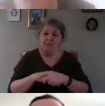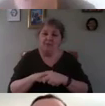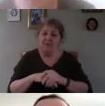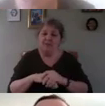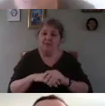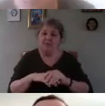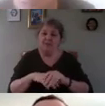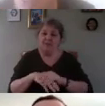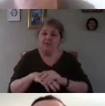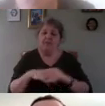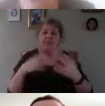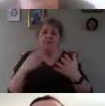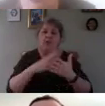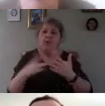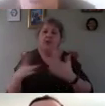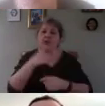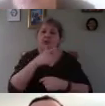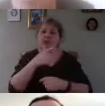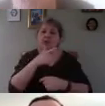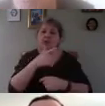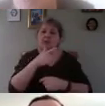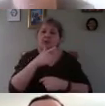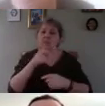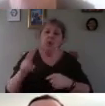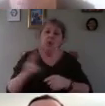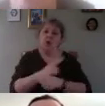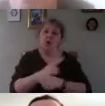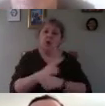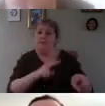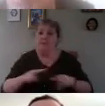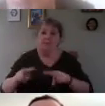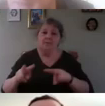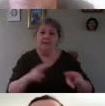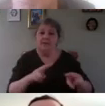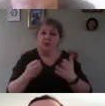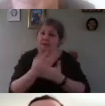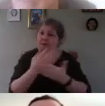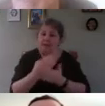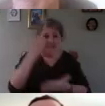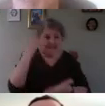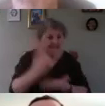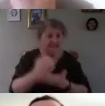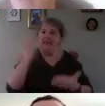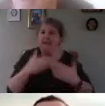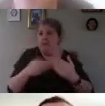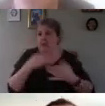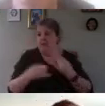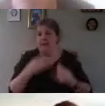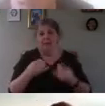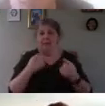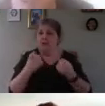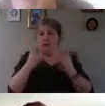when you when you spoke over the video it was you explained it exactly the way it is and